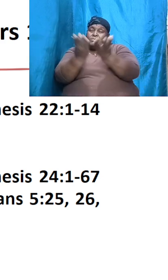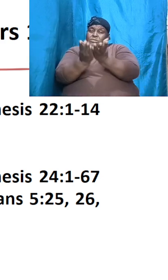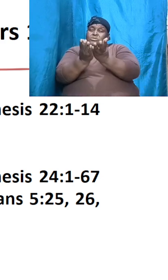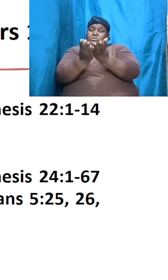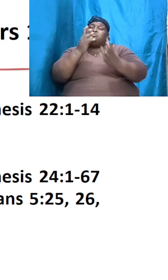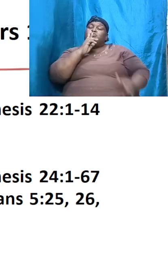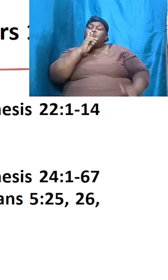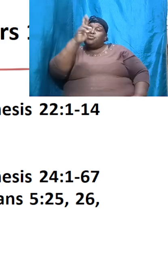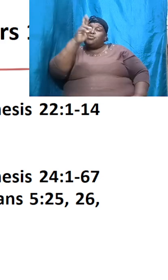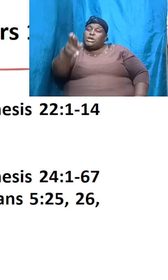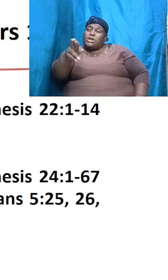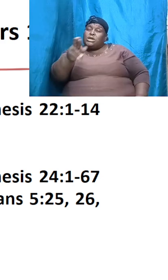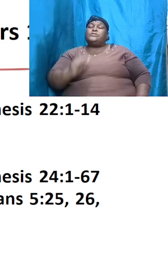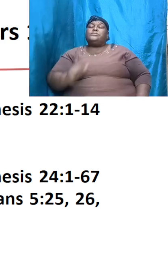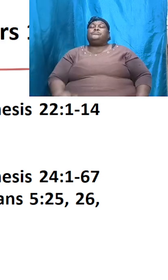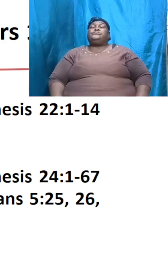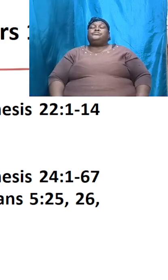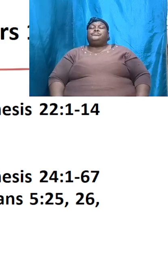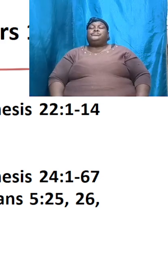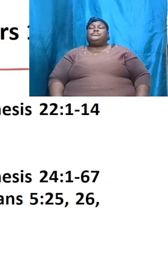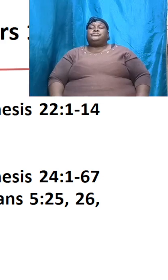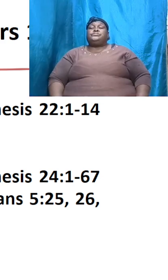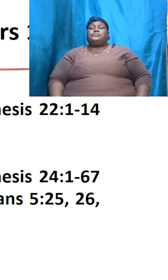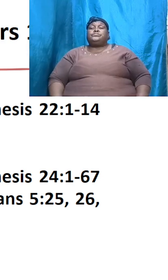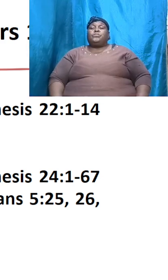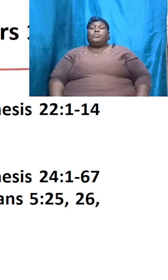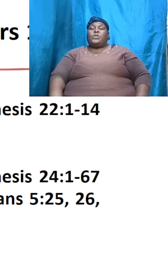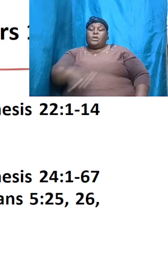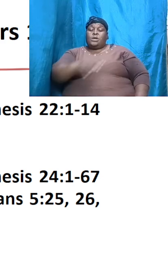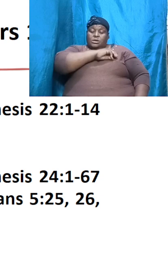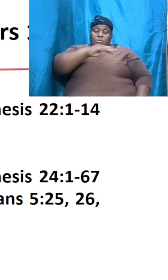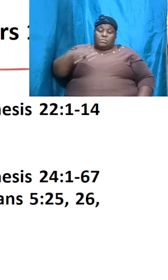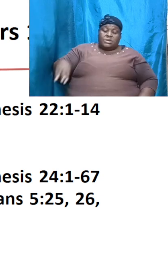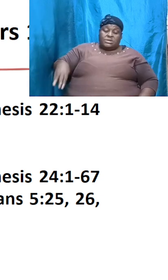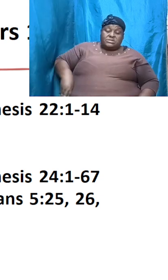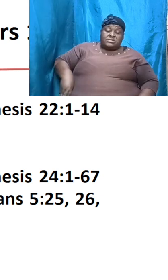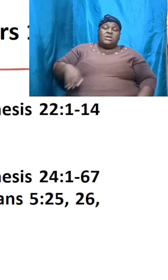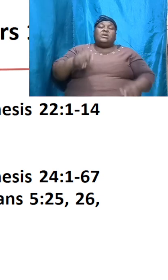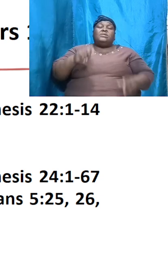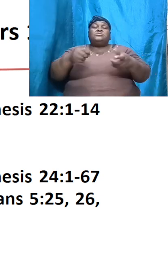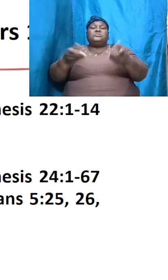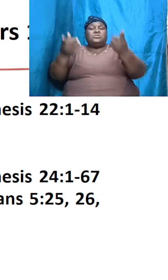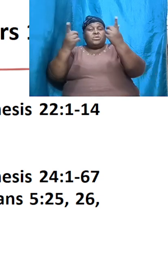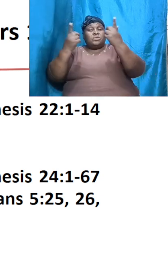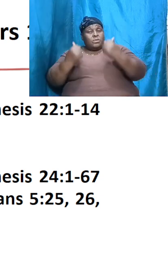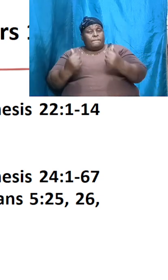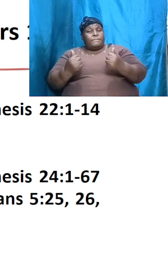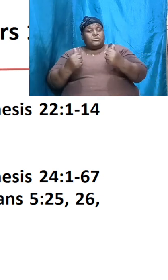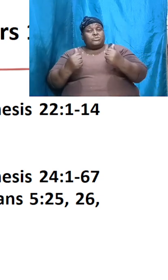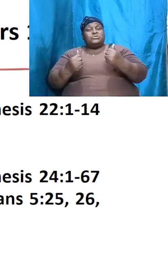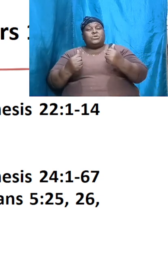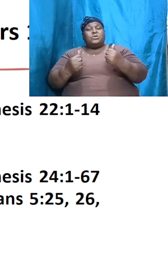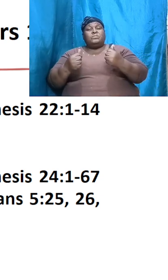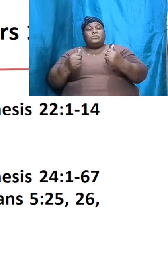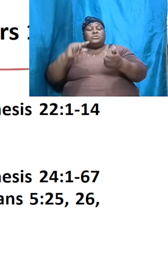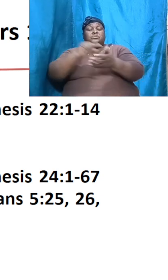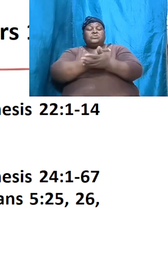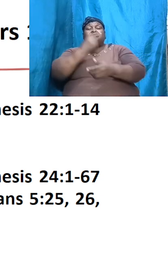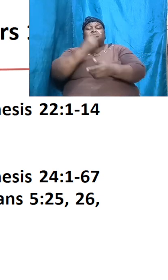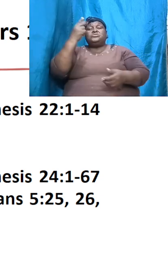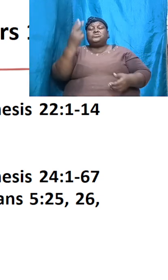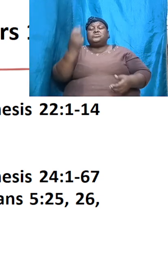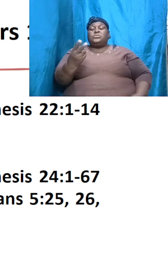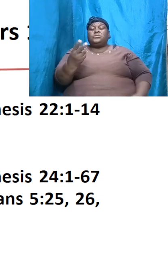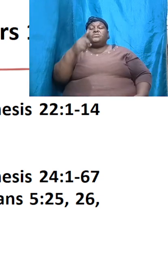and verse 15 speaking about a messiah that was to come you know a messianic prophet then there is Genesis 12 1 to